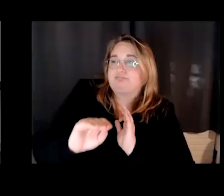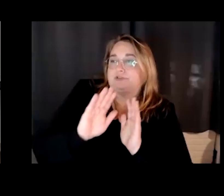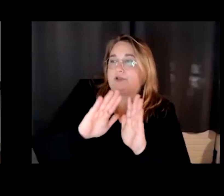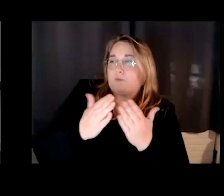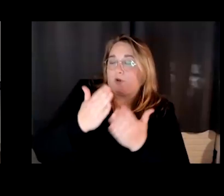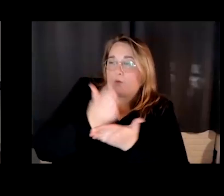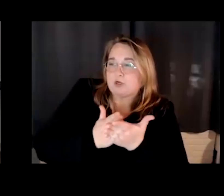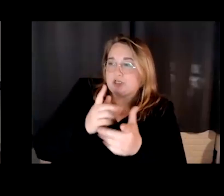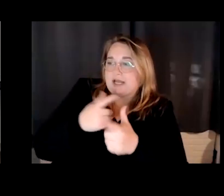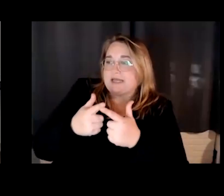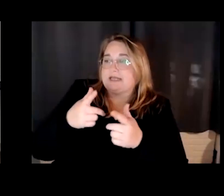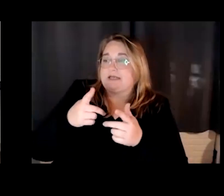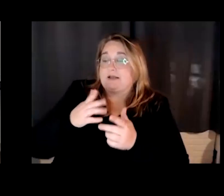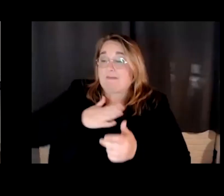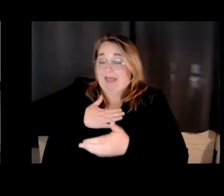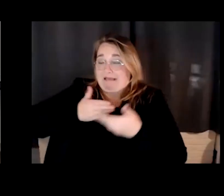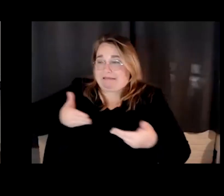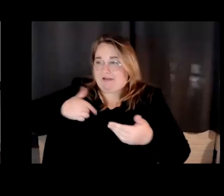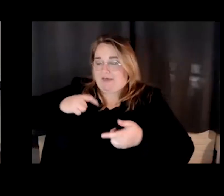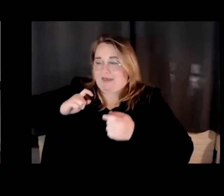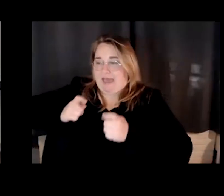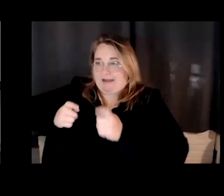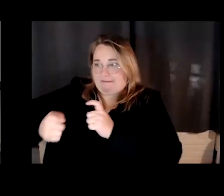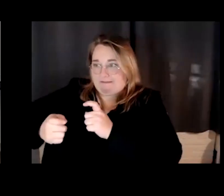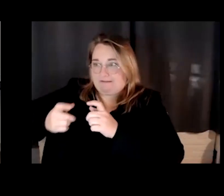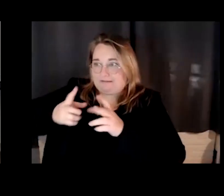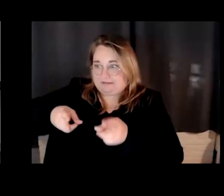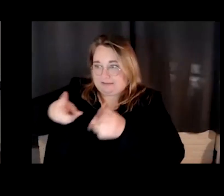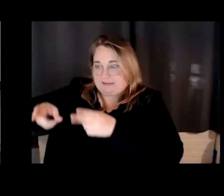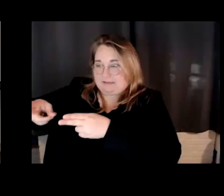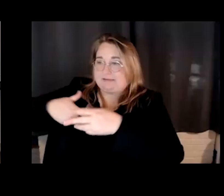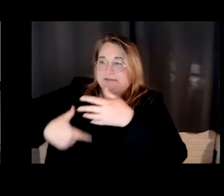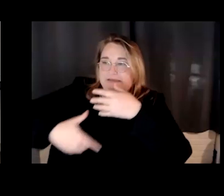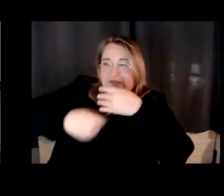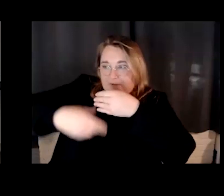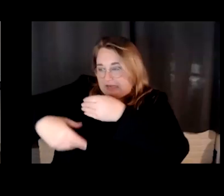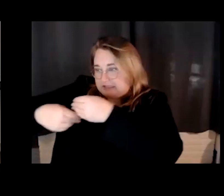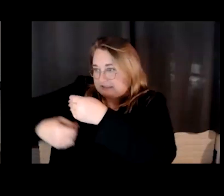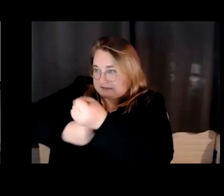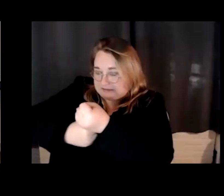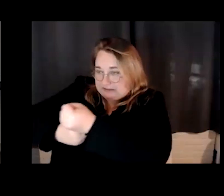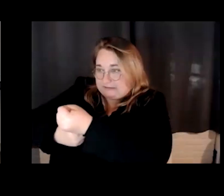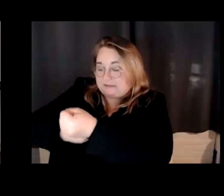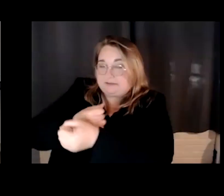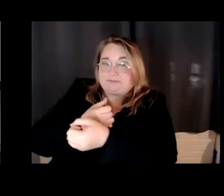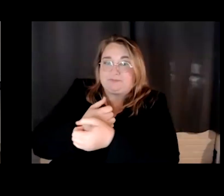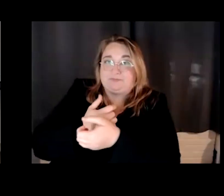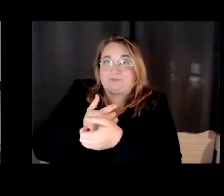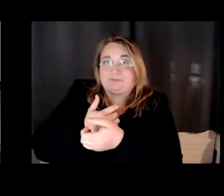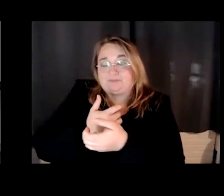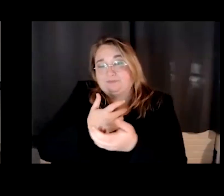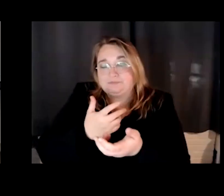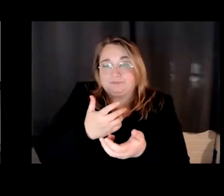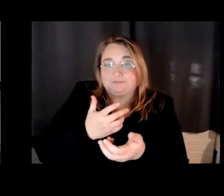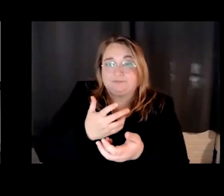Oh, I see. Okay. Like supplemented it. It wouldn't let me add to it, but I just put it in the same.